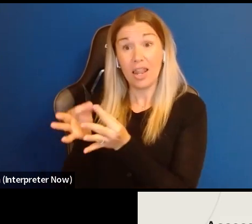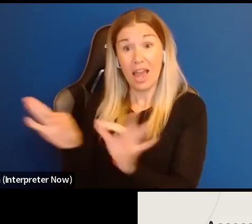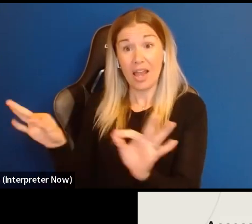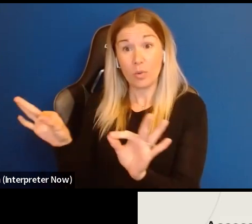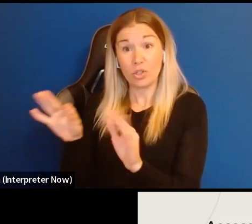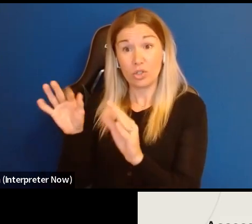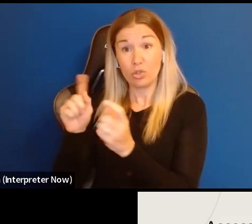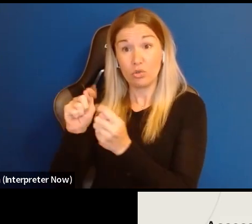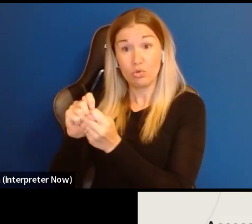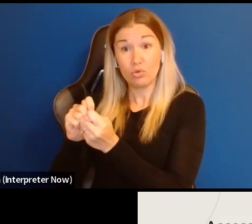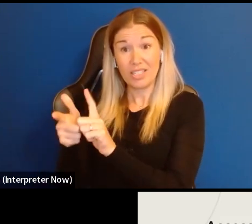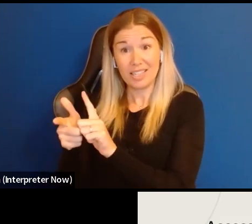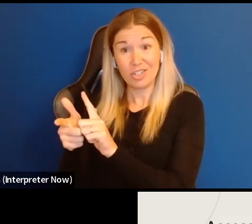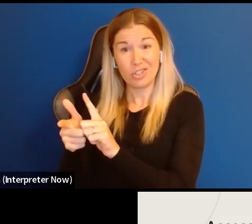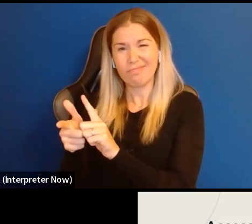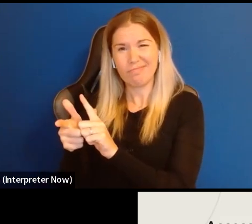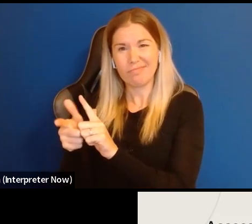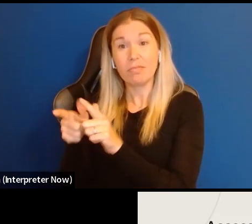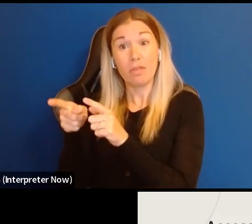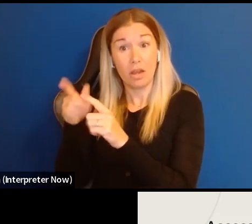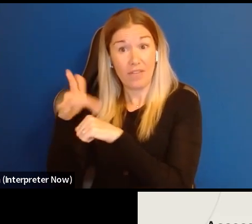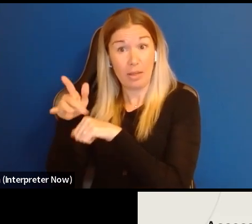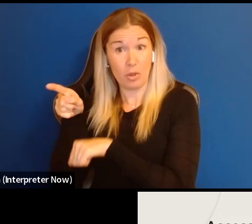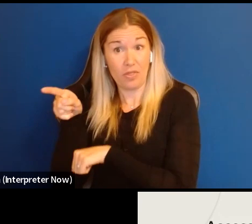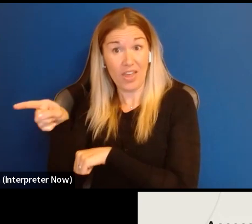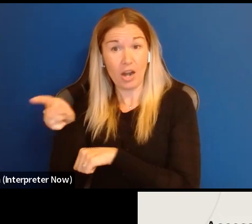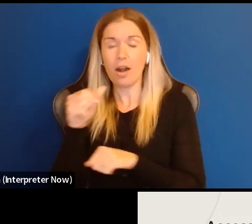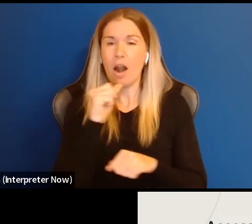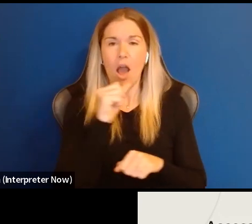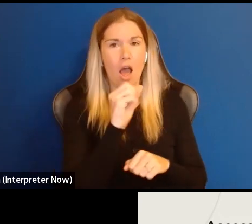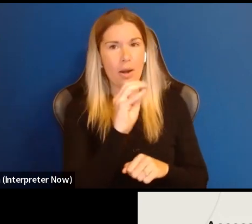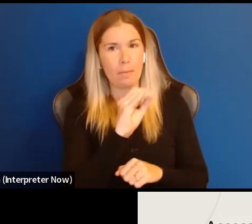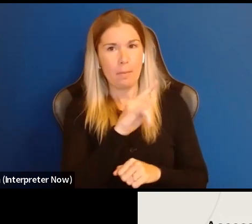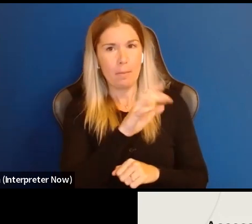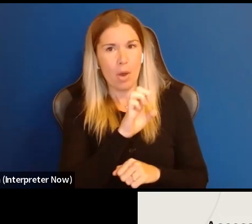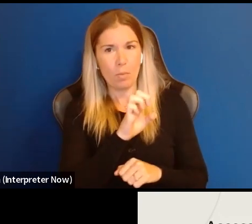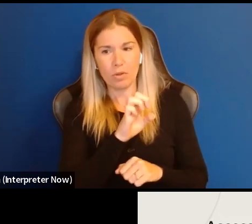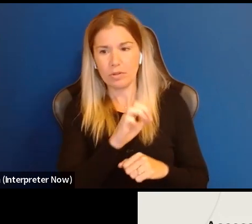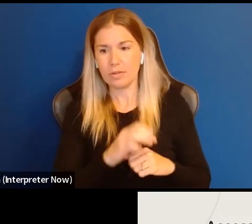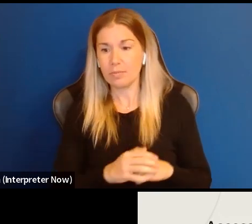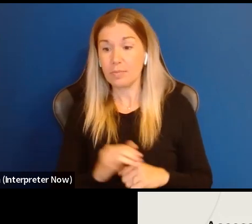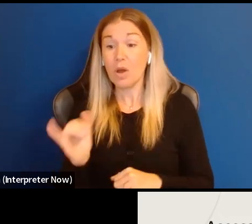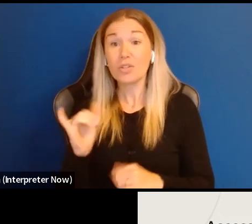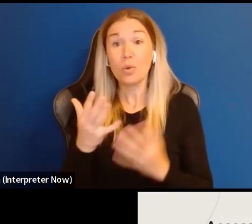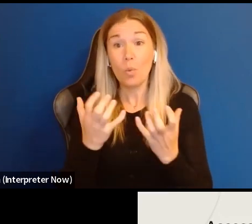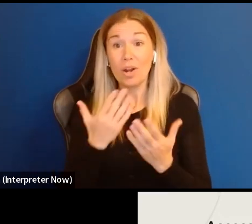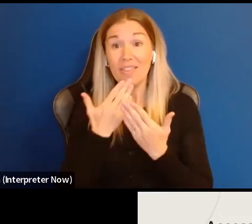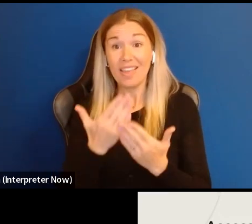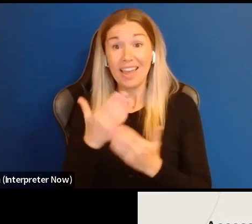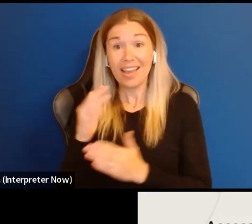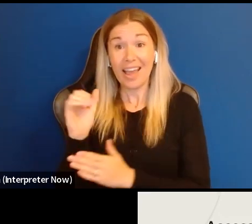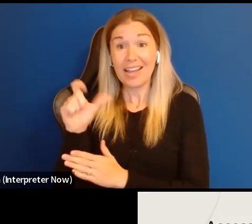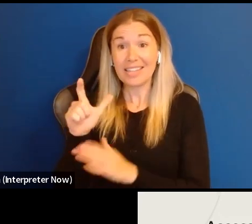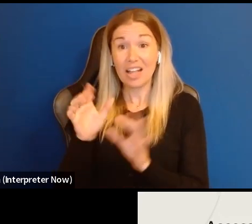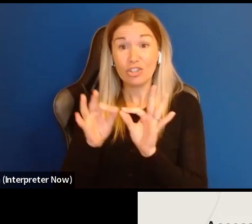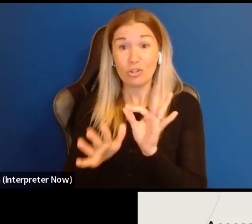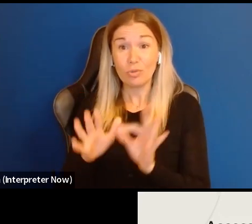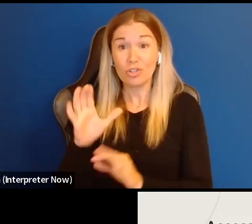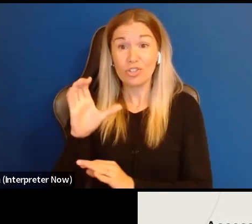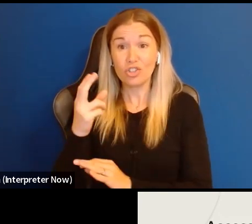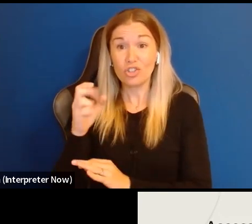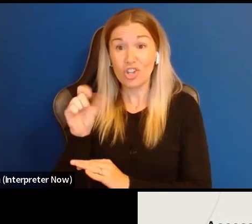not available on mobile devices. I also want to thank our ASL interpreters today, Chelsea and Joanna.